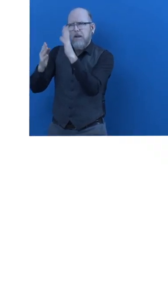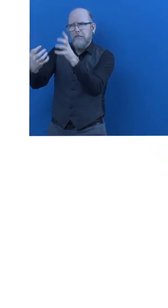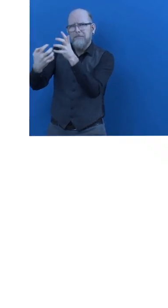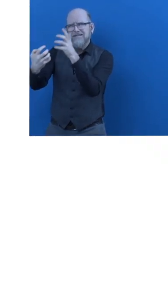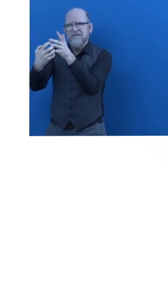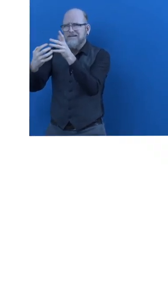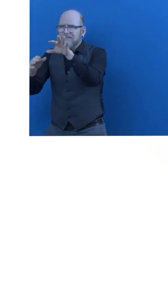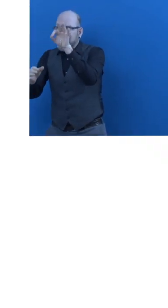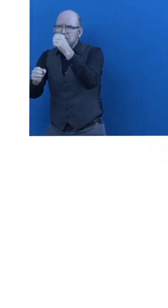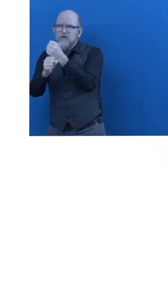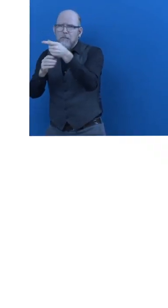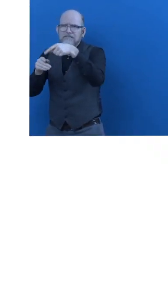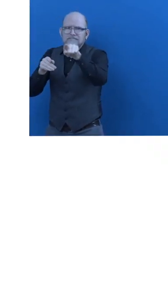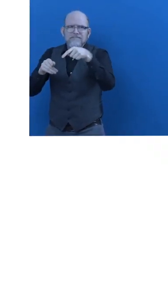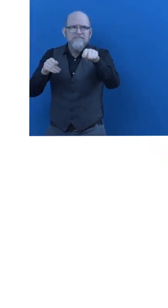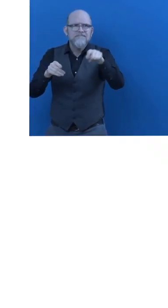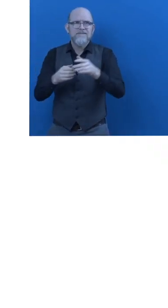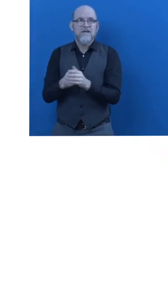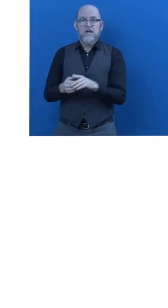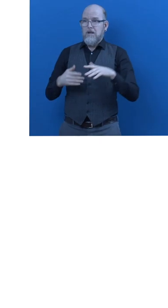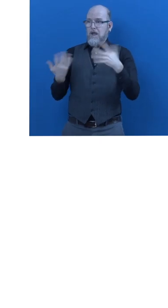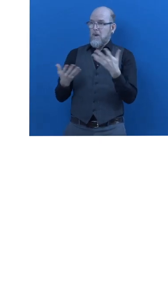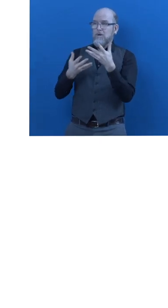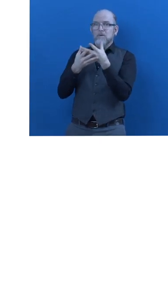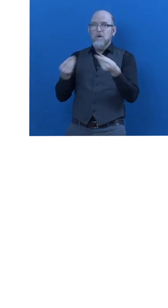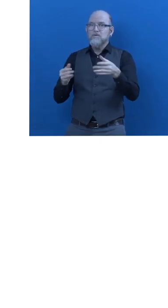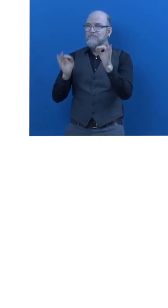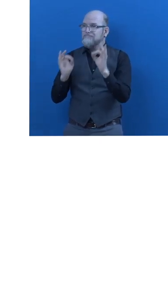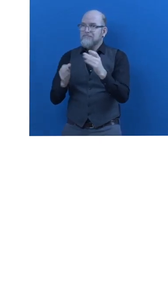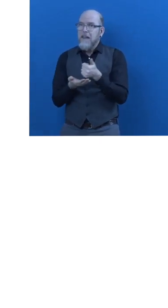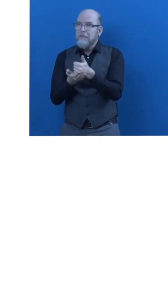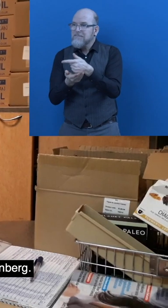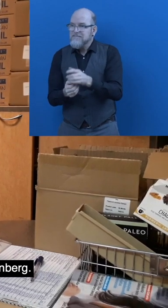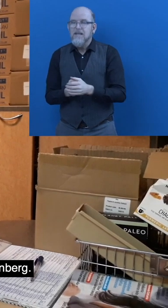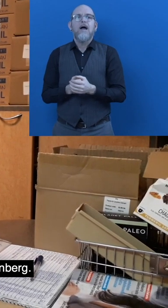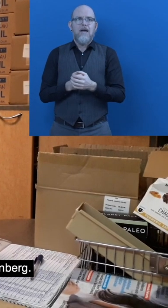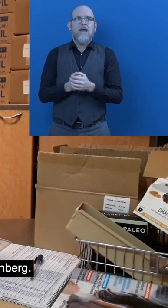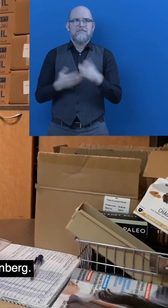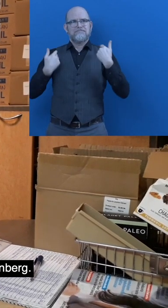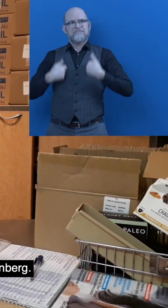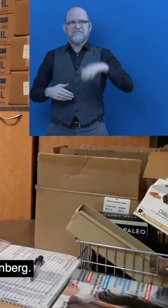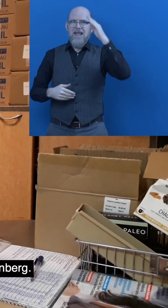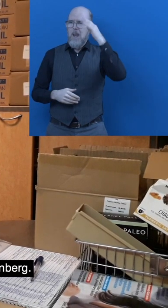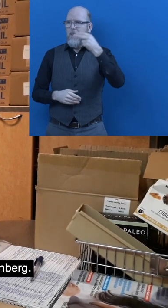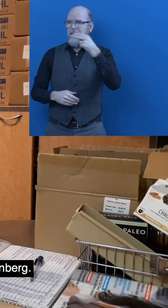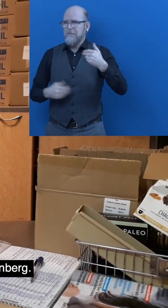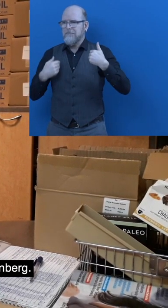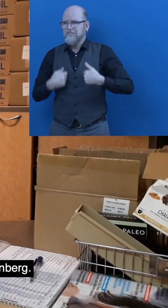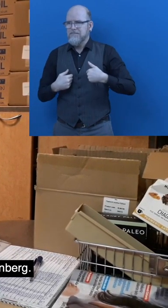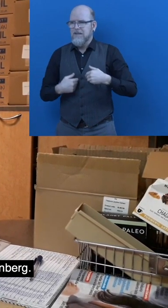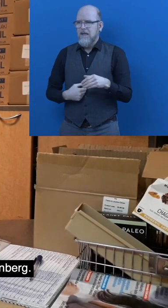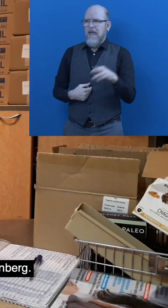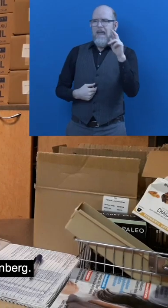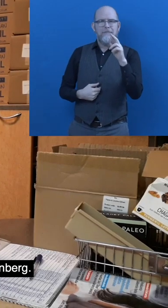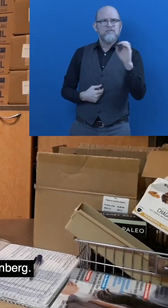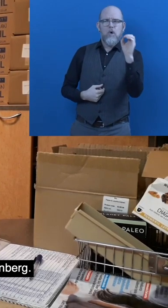How did this solution help you? A pharmacy employee. Hello everyone. My name